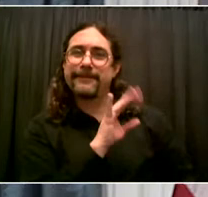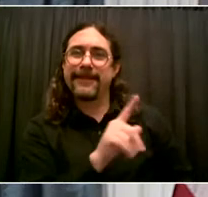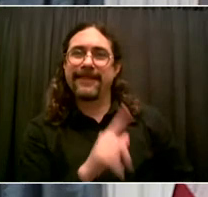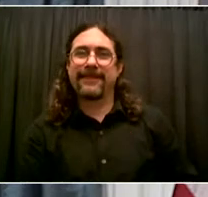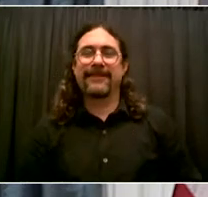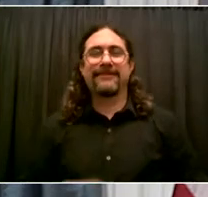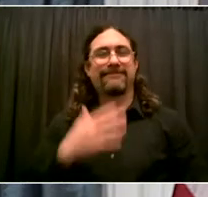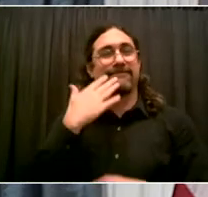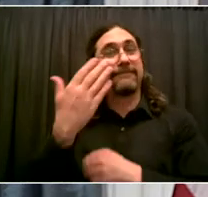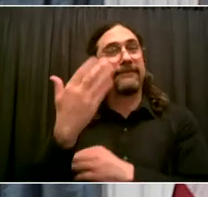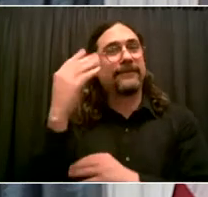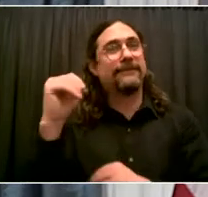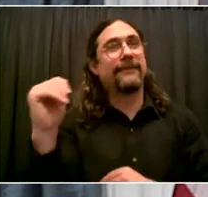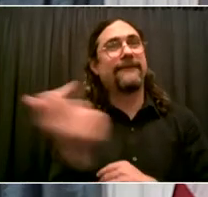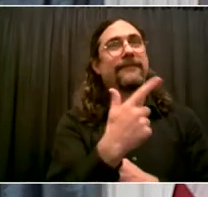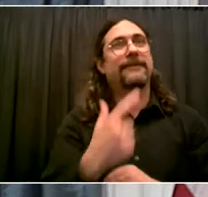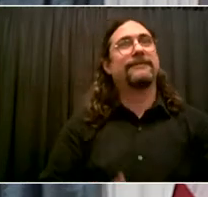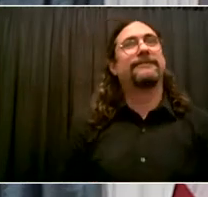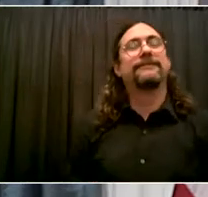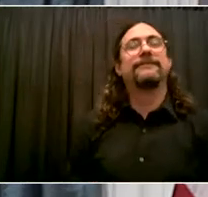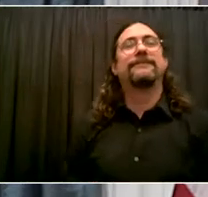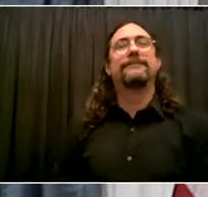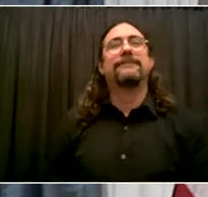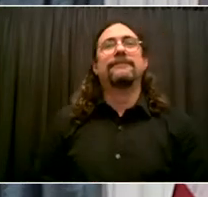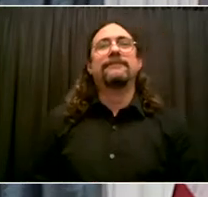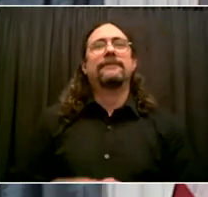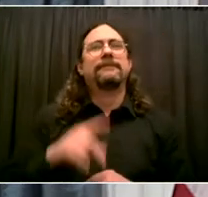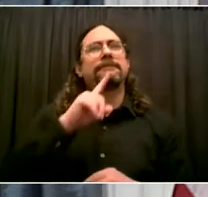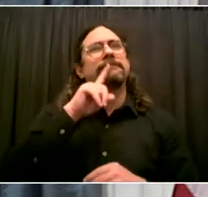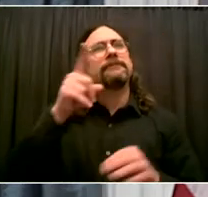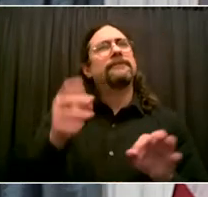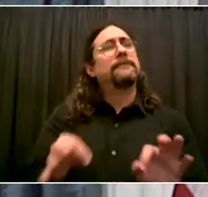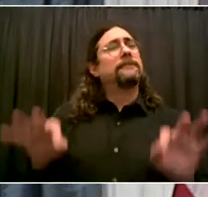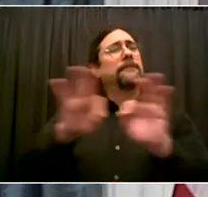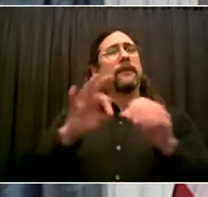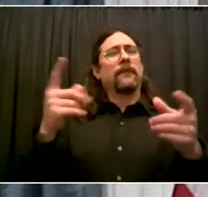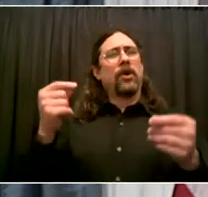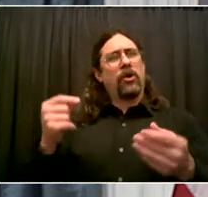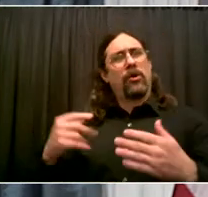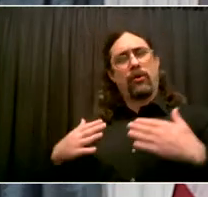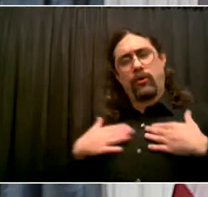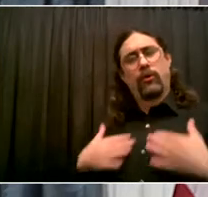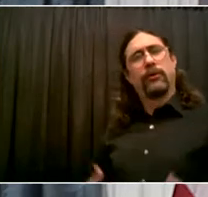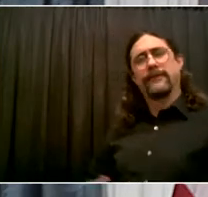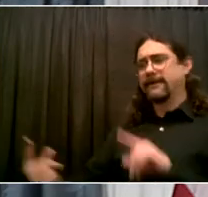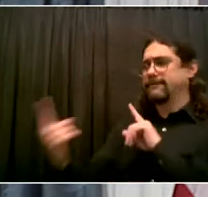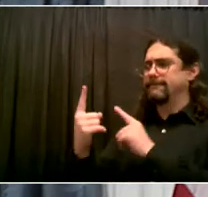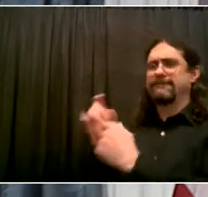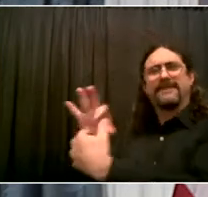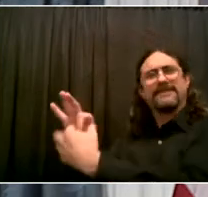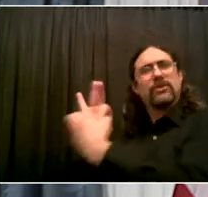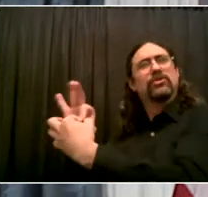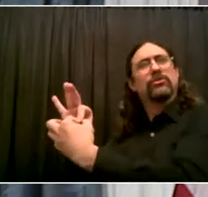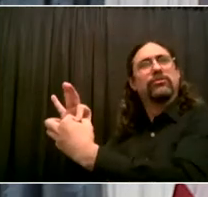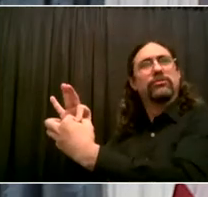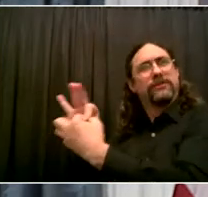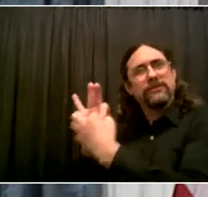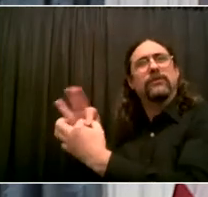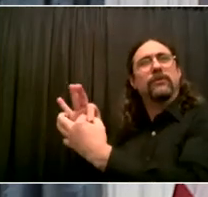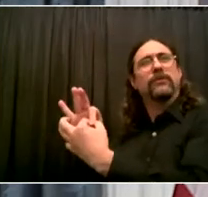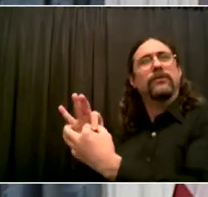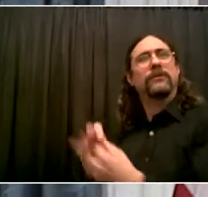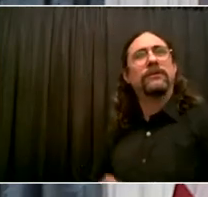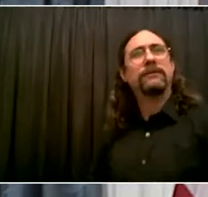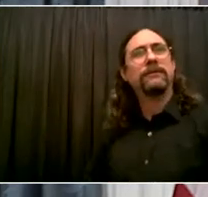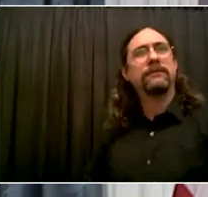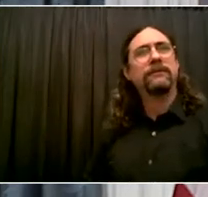beings. Our drive to connect with others is embedded deeply in our biology and our evolutionary history. It's why